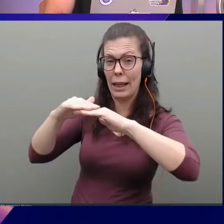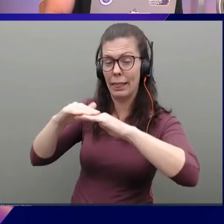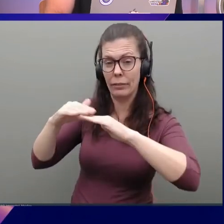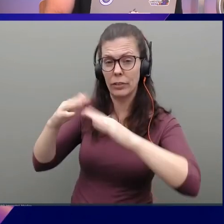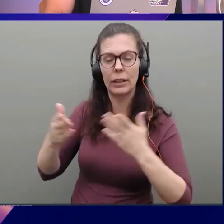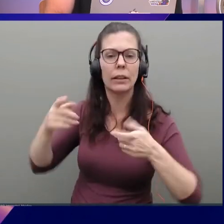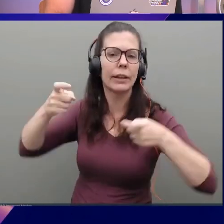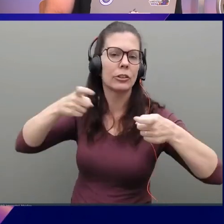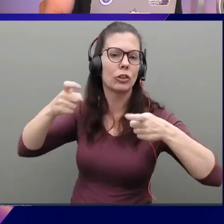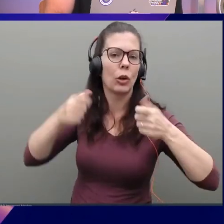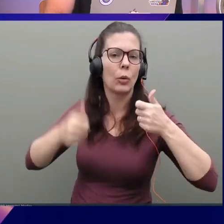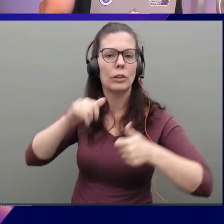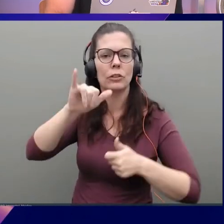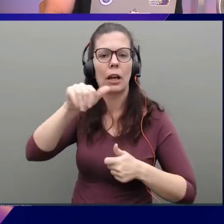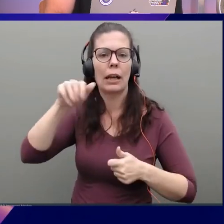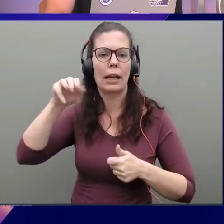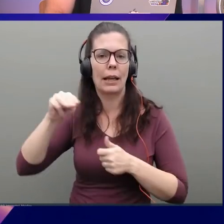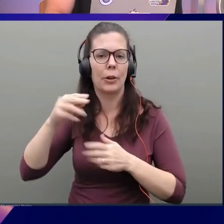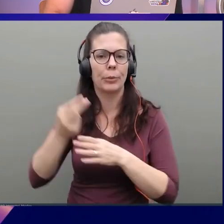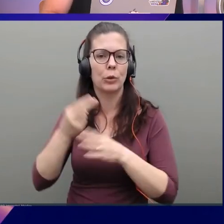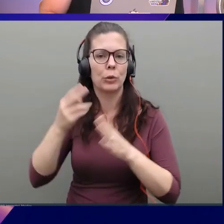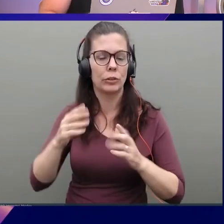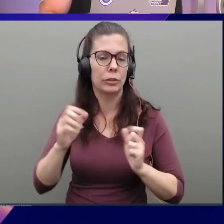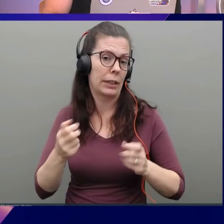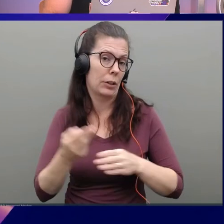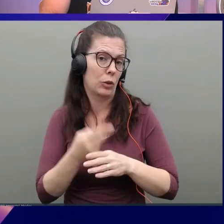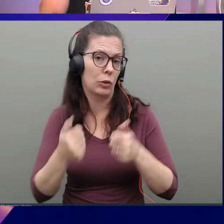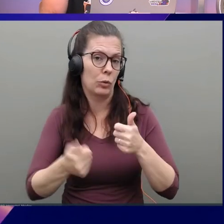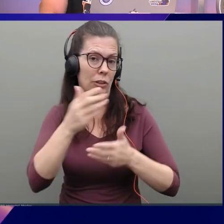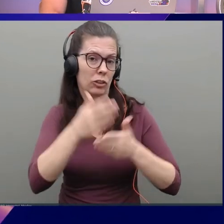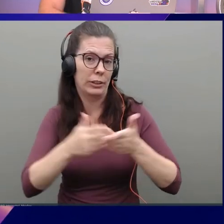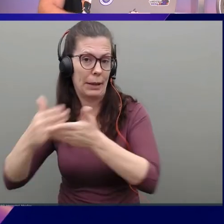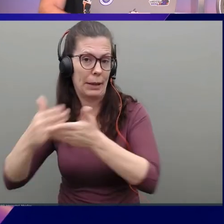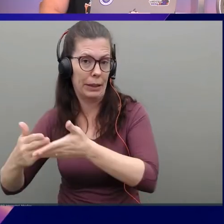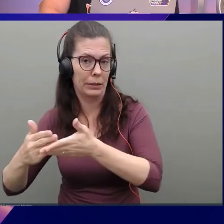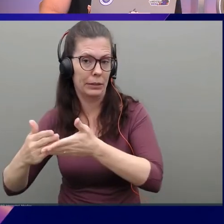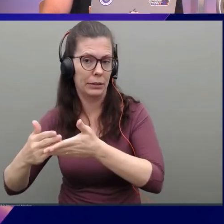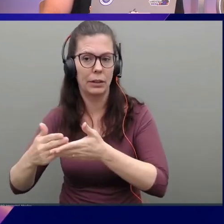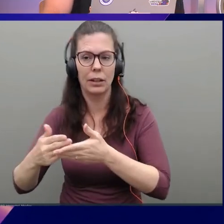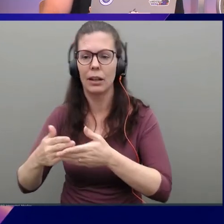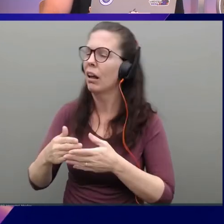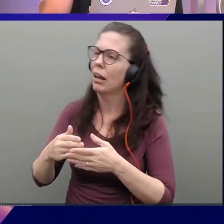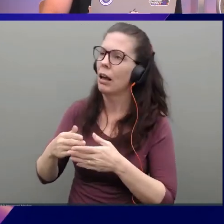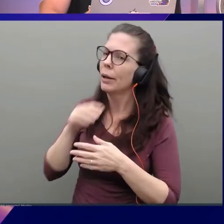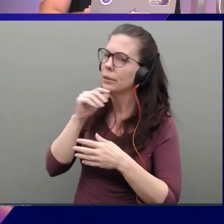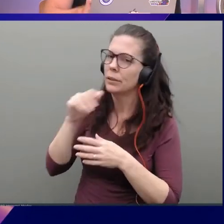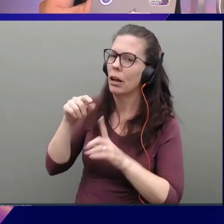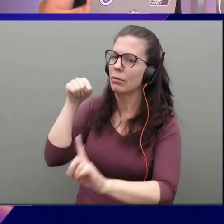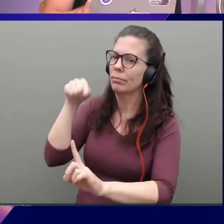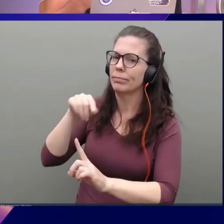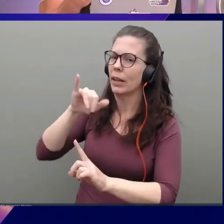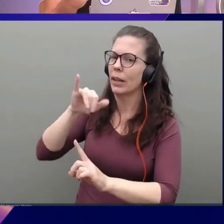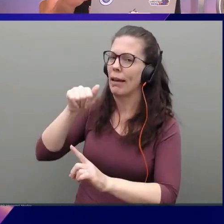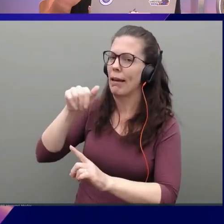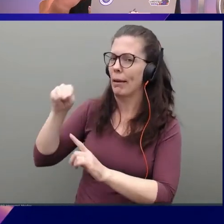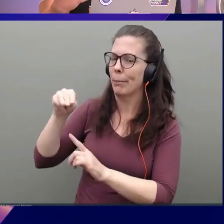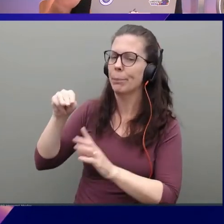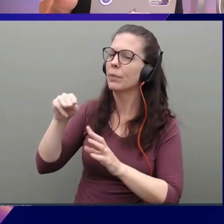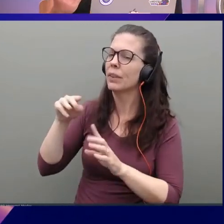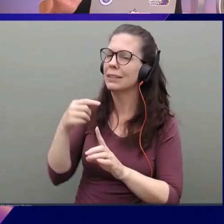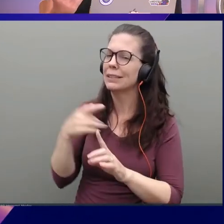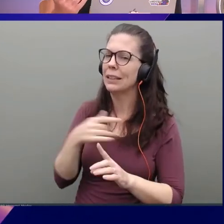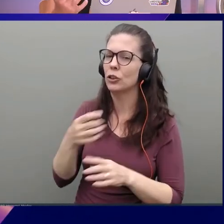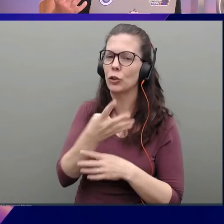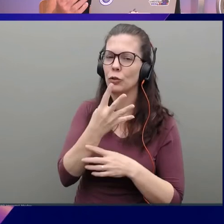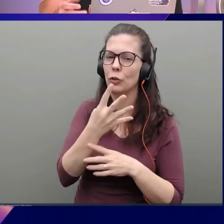which IAM users are allowed to use which segments. It doesn't get into the IAM. It would say that like it's mostly there's like four or five